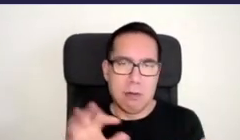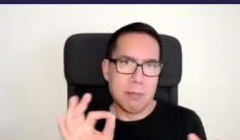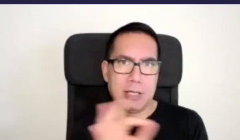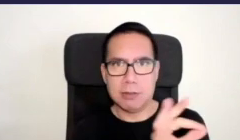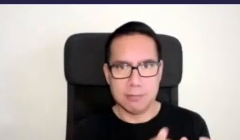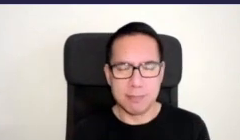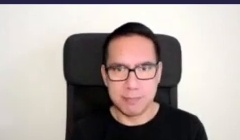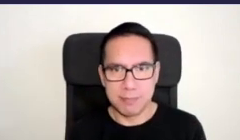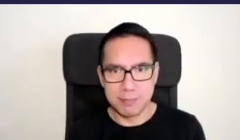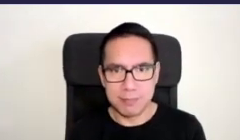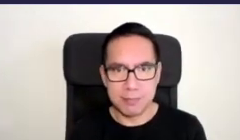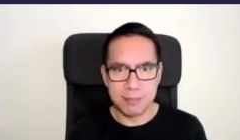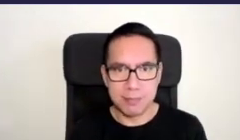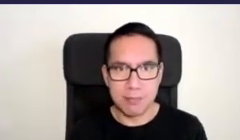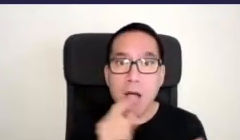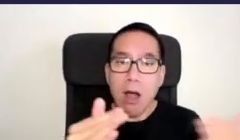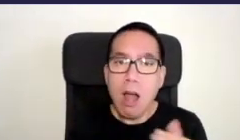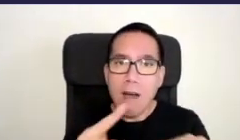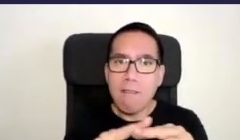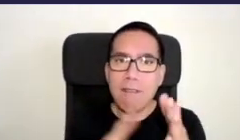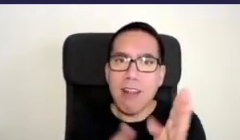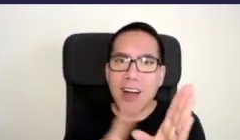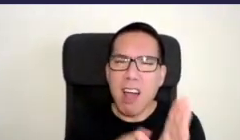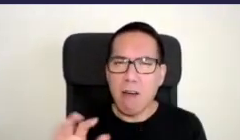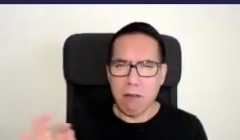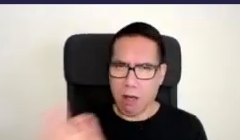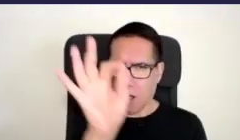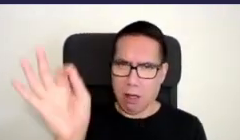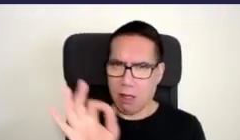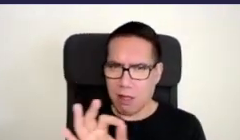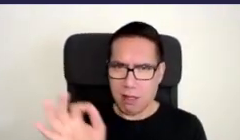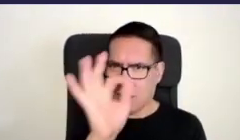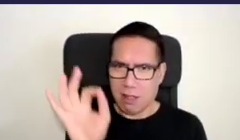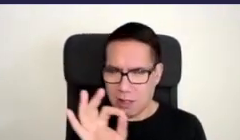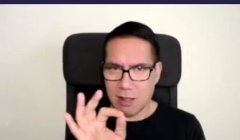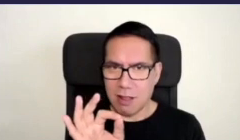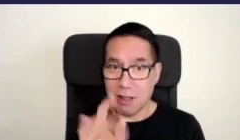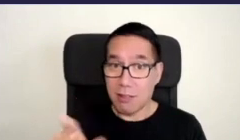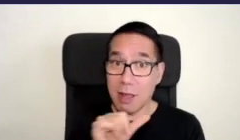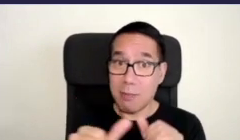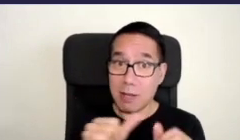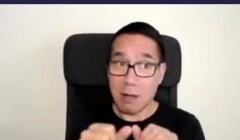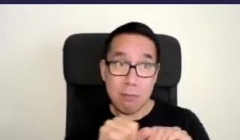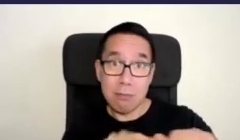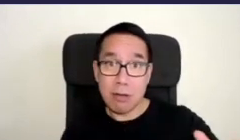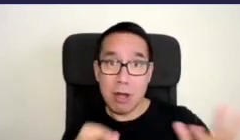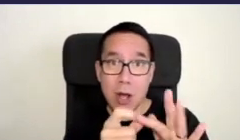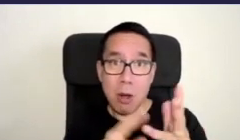and then we have flies arguably better pollinators than bees interestingly enough